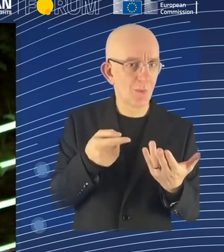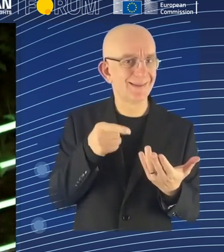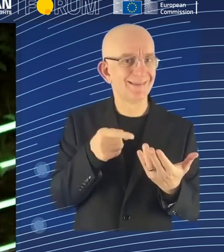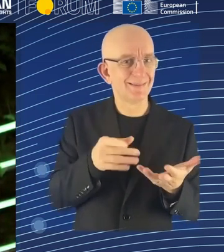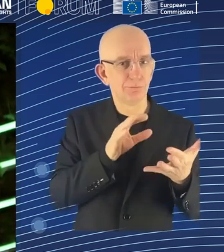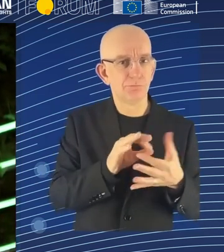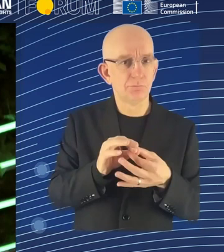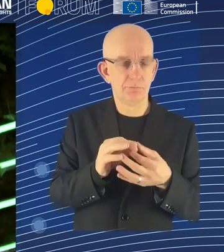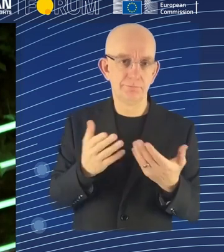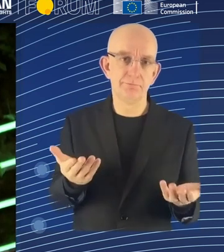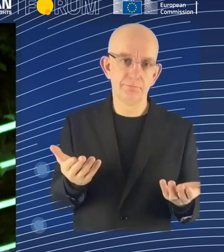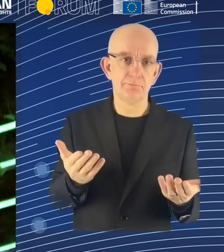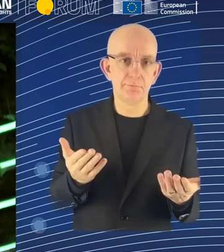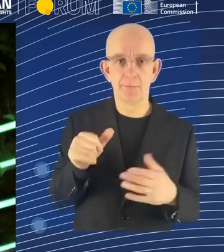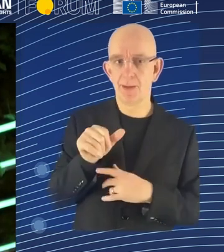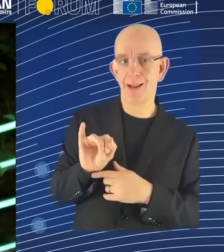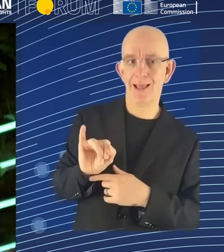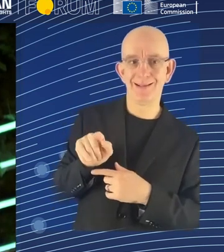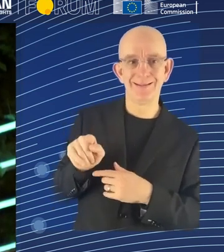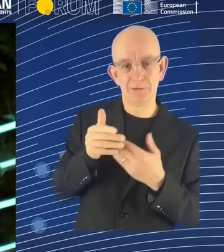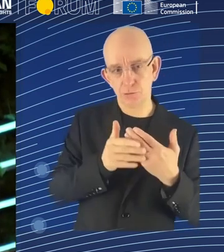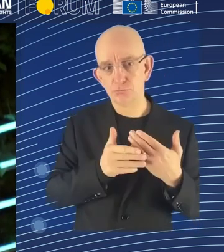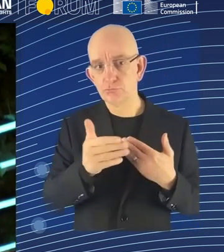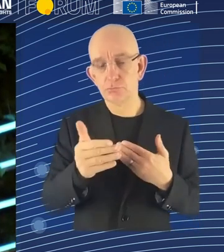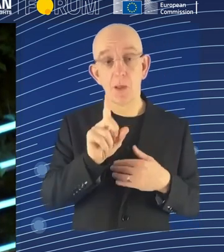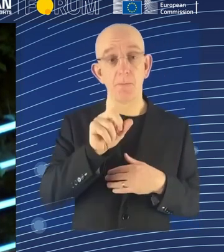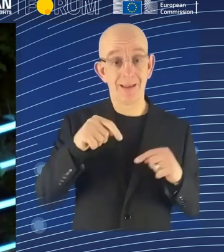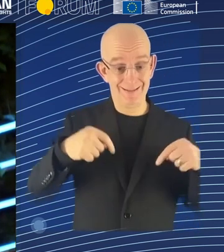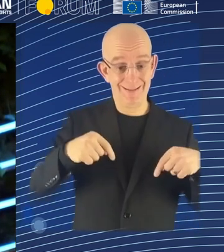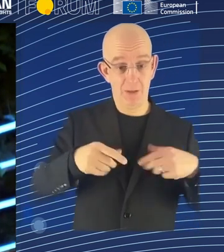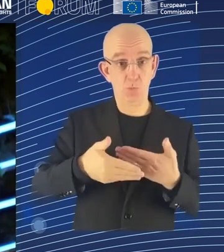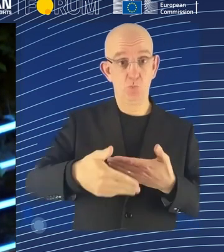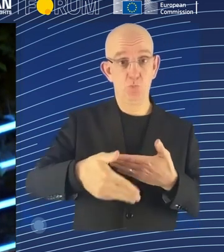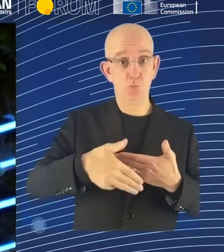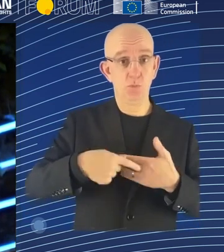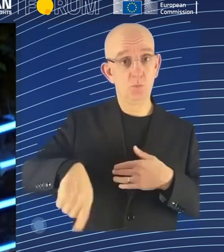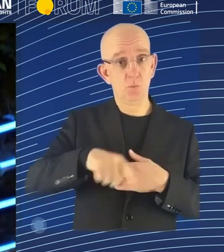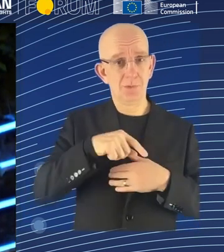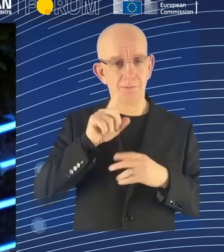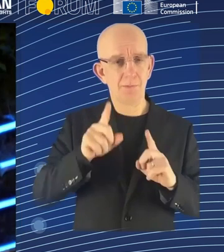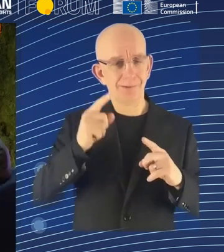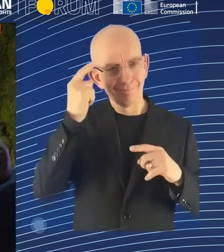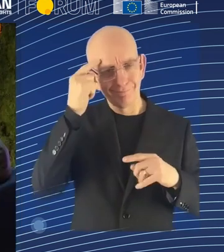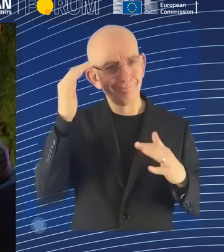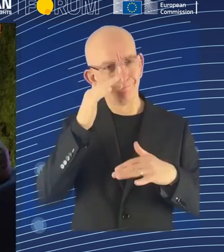about making AI inclusive through, for example, works councils that are